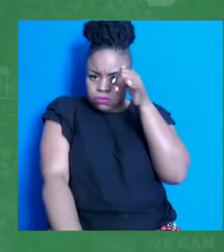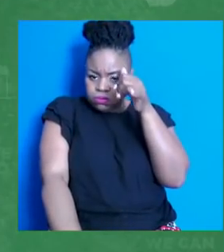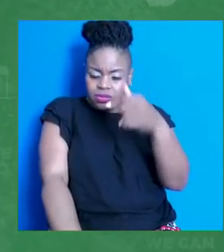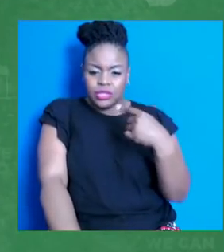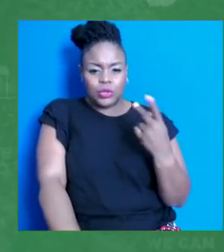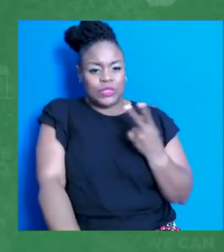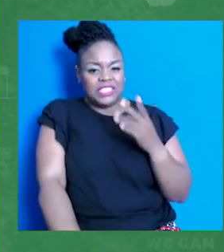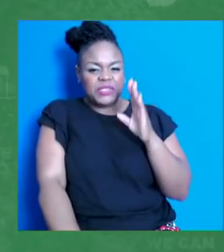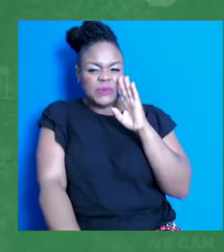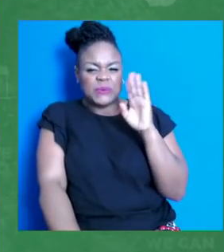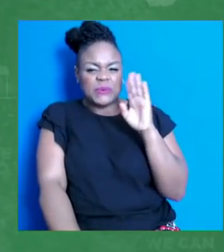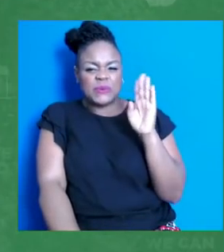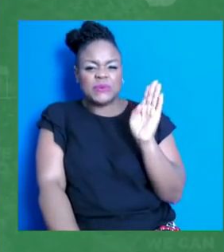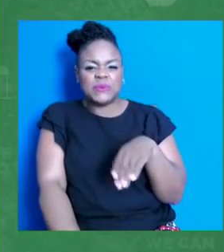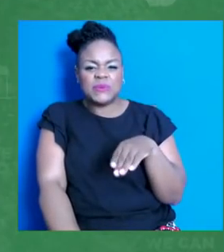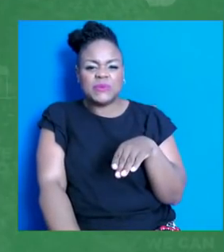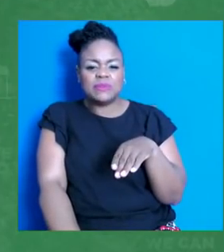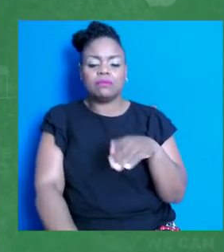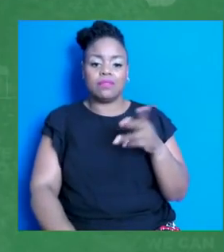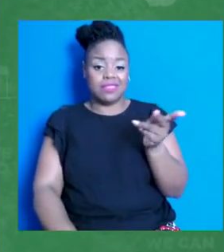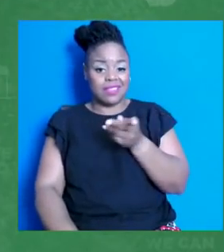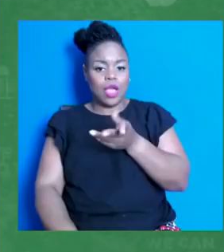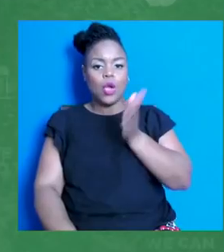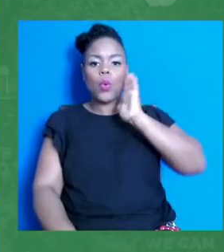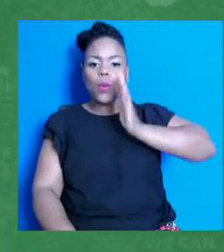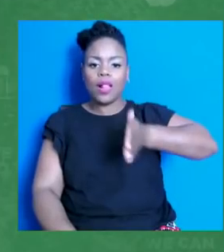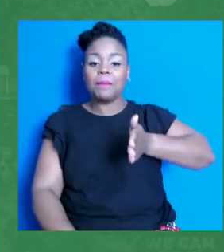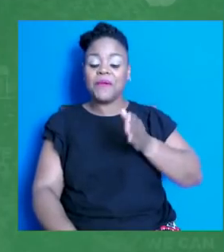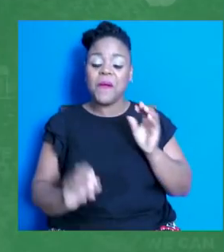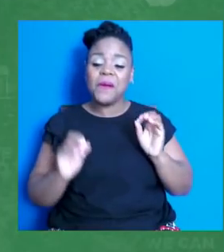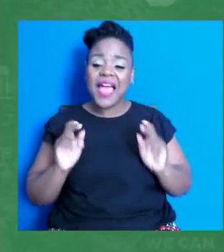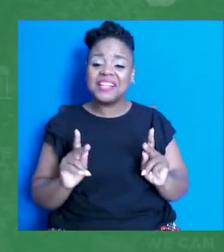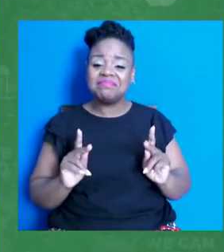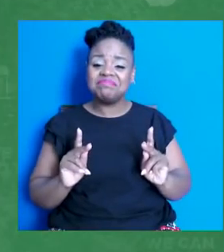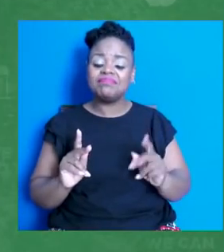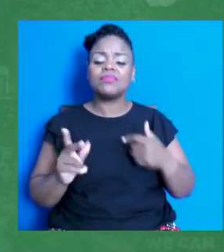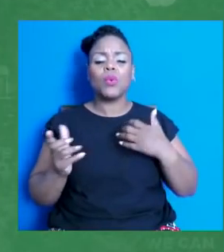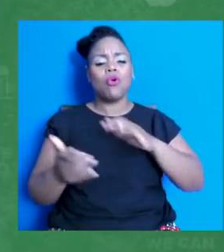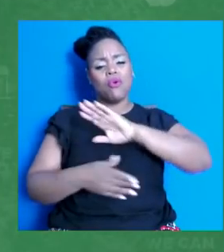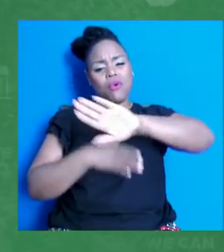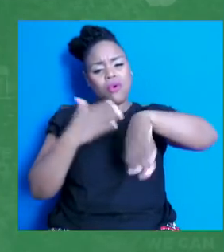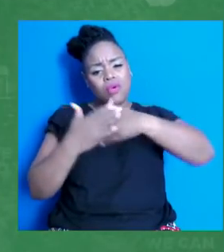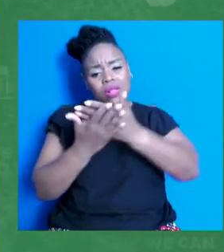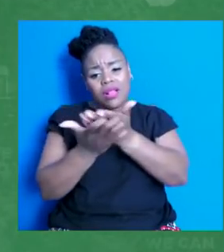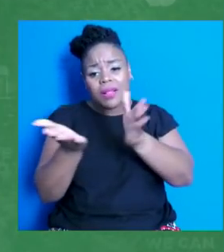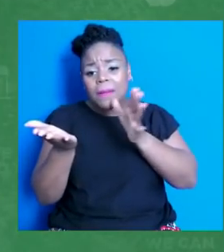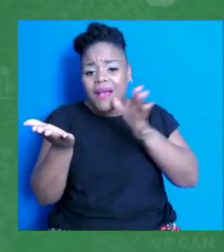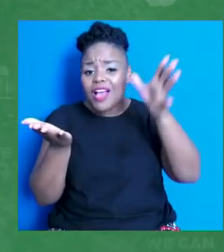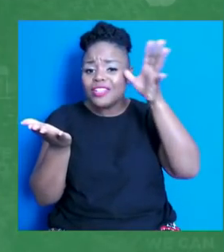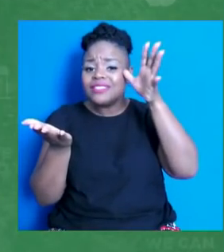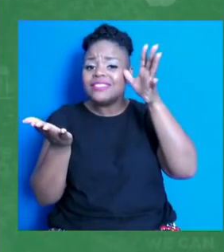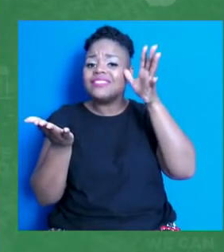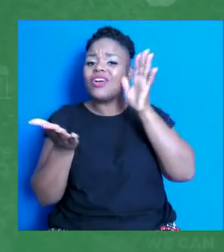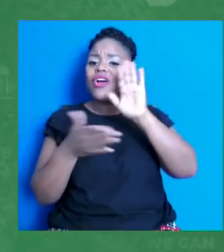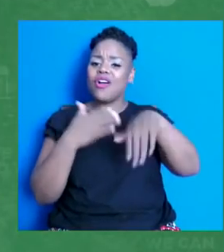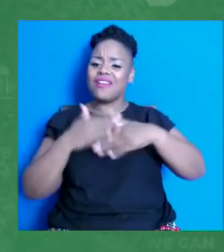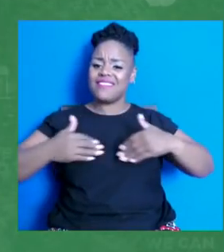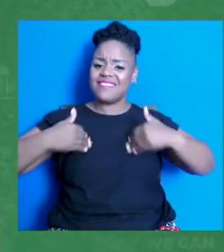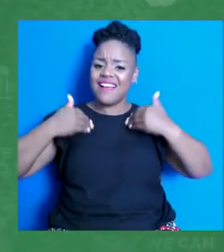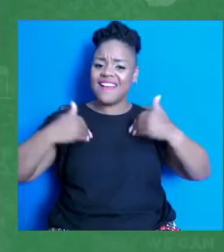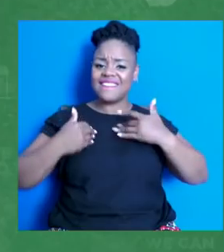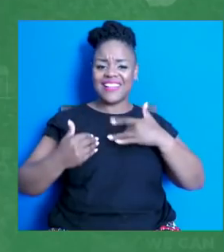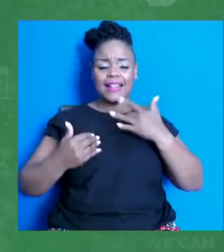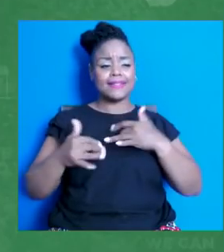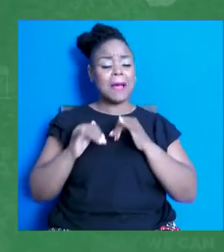be okay. Now, want every parent and every young person to be able to feel the same way that we felt and